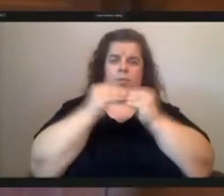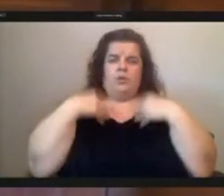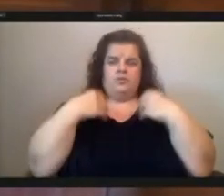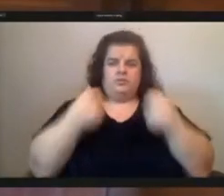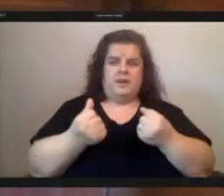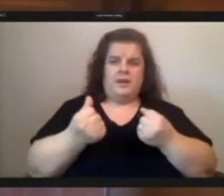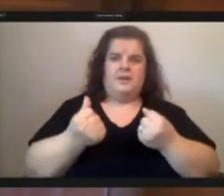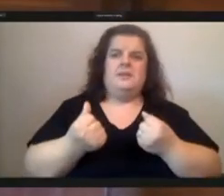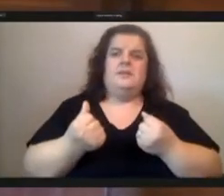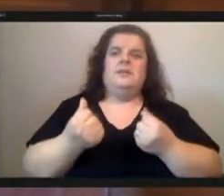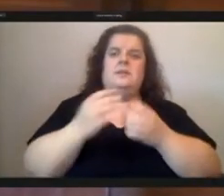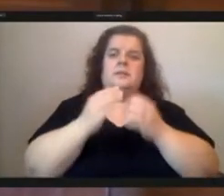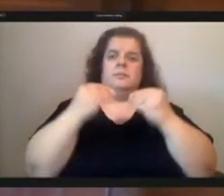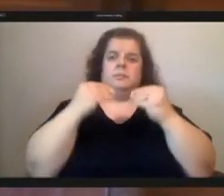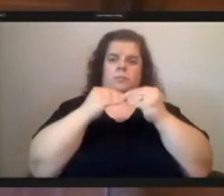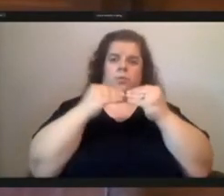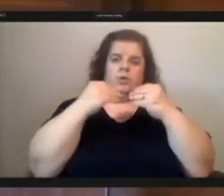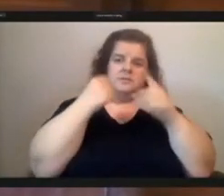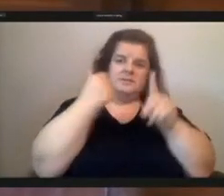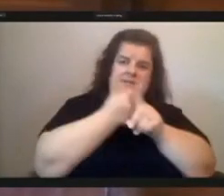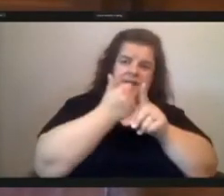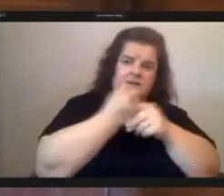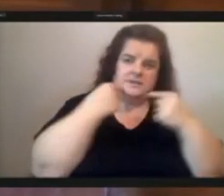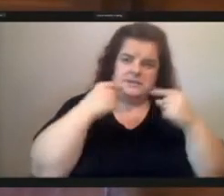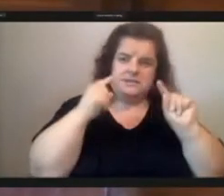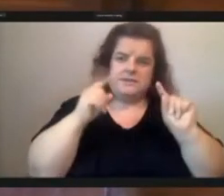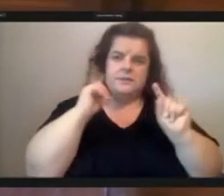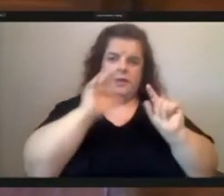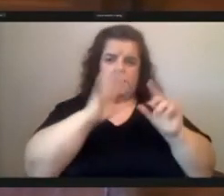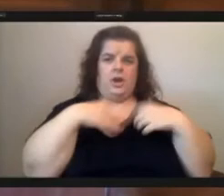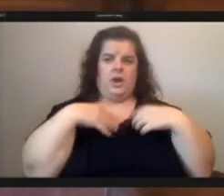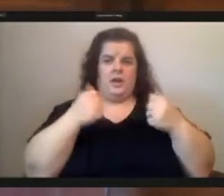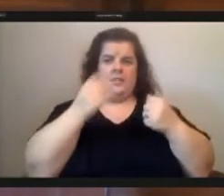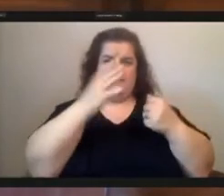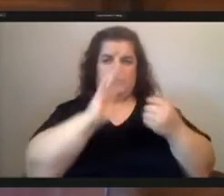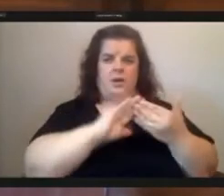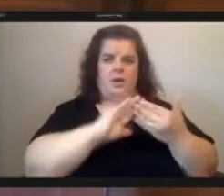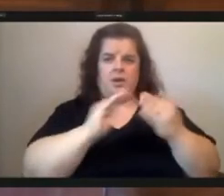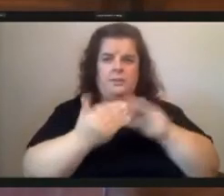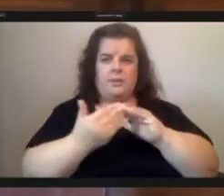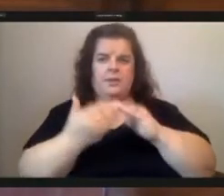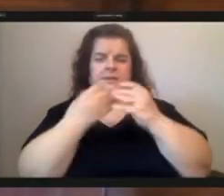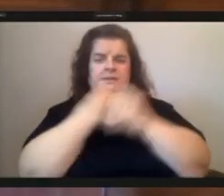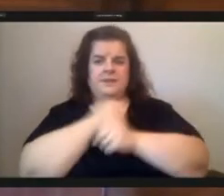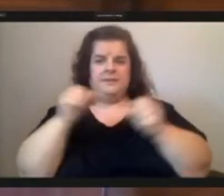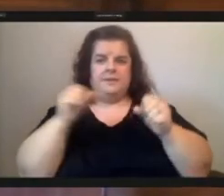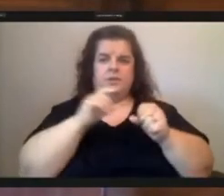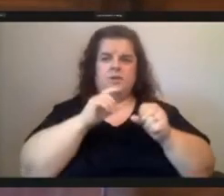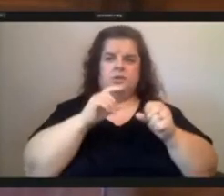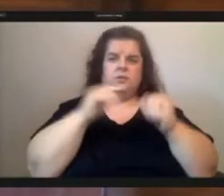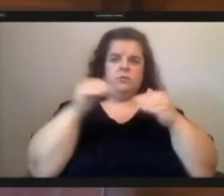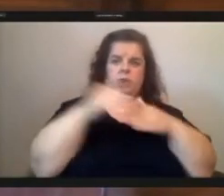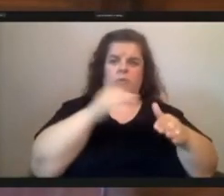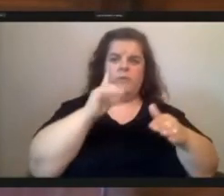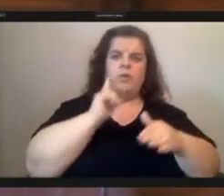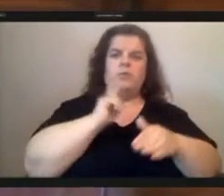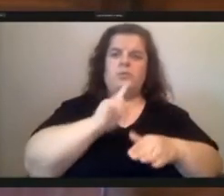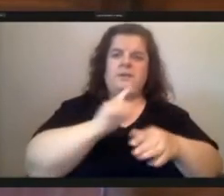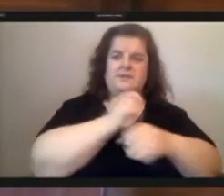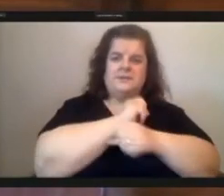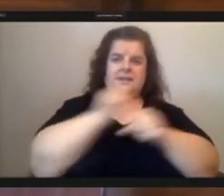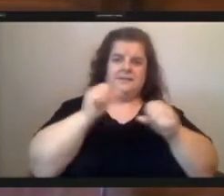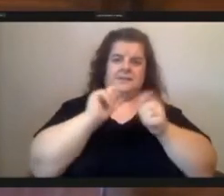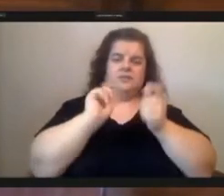what it means for their health and their community safety but the road to real sustainable change is long and winding without financial support